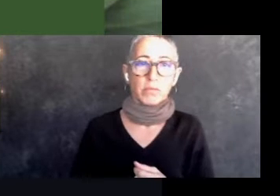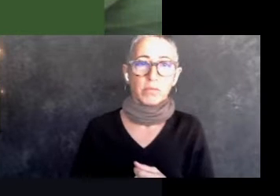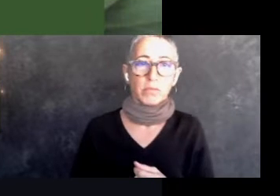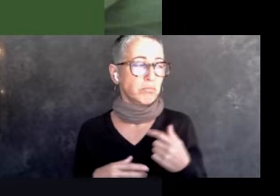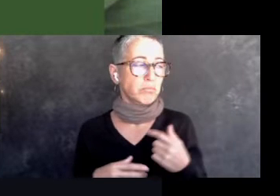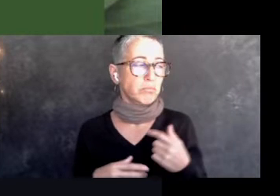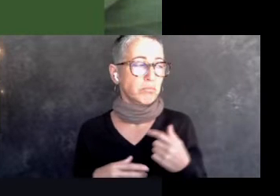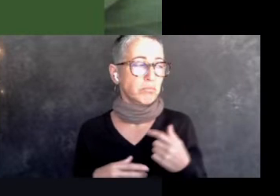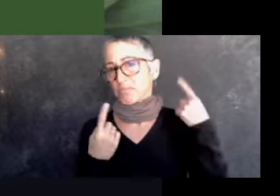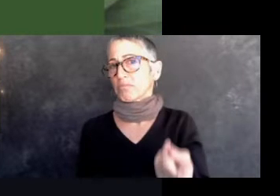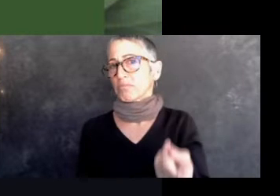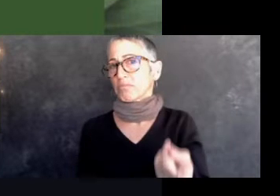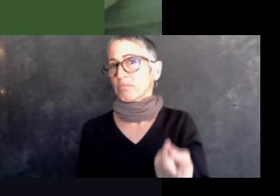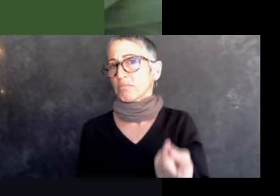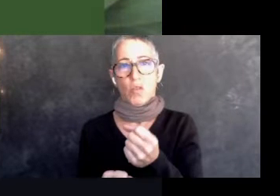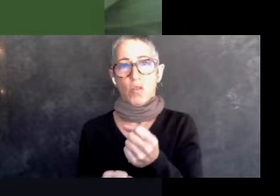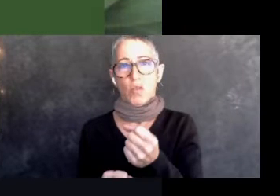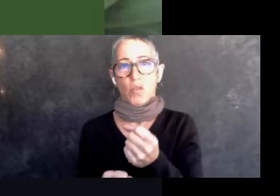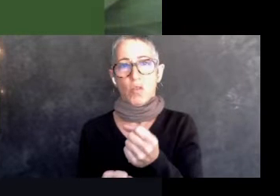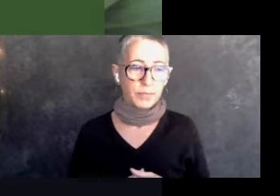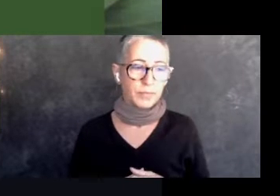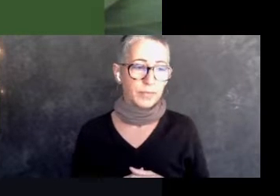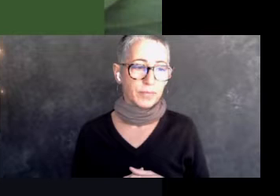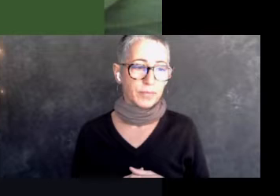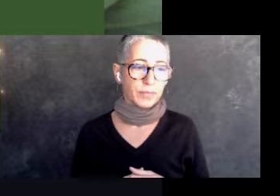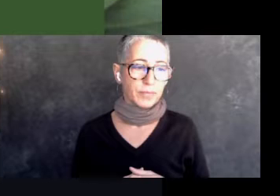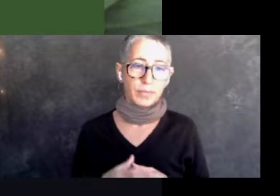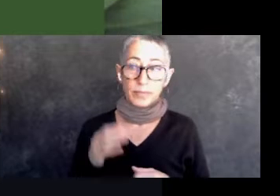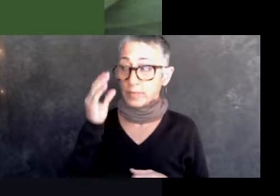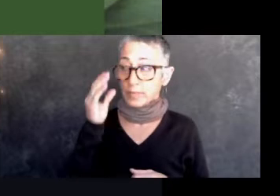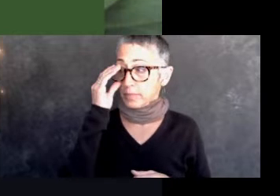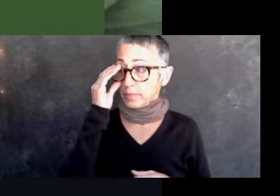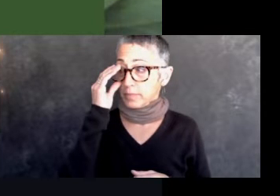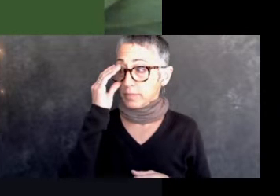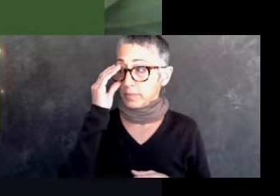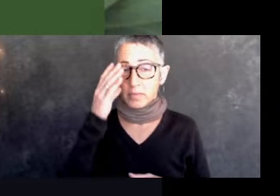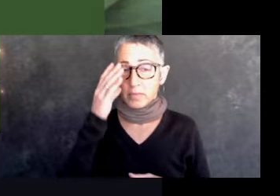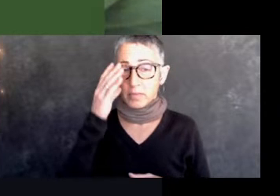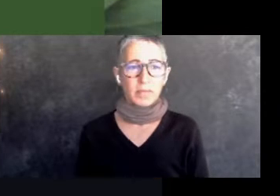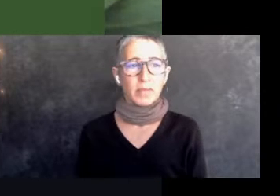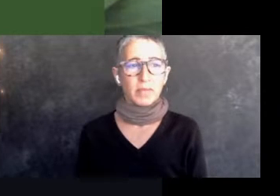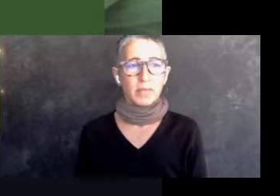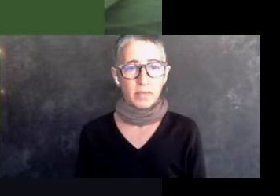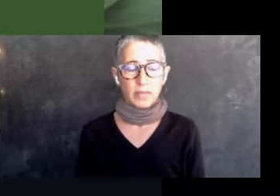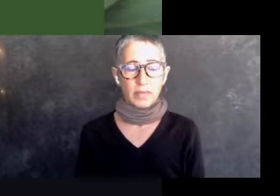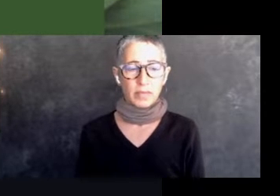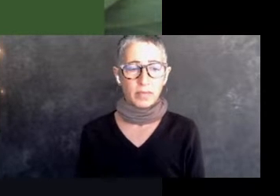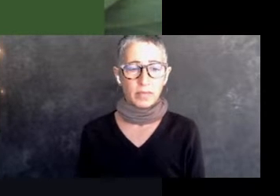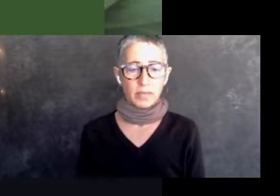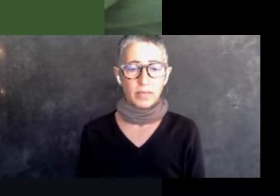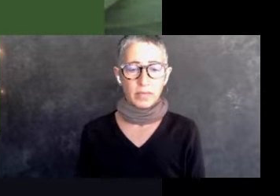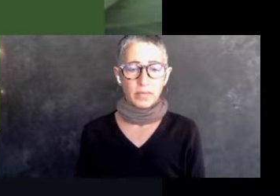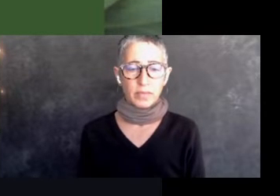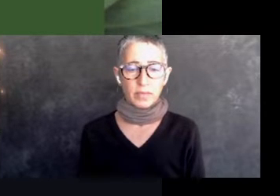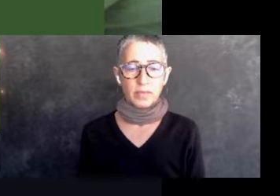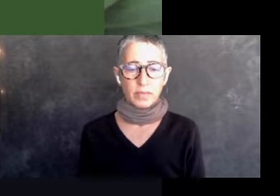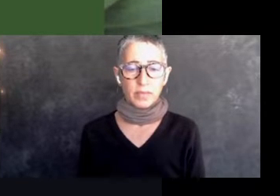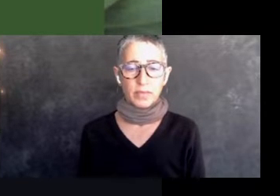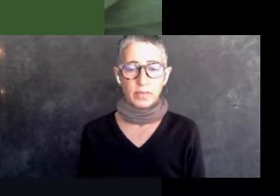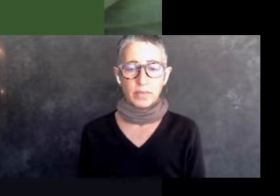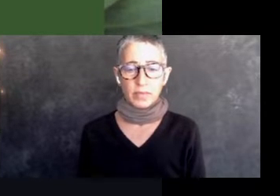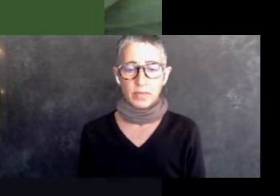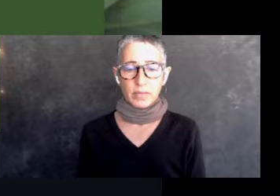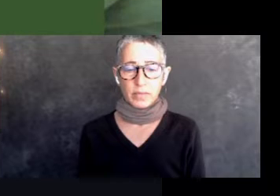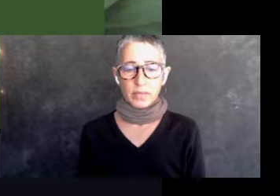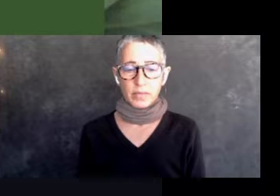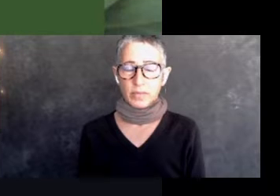a, uh, gosh, it was work. Um, but I would never